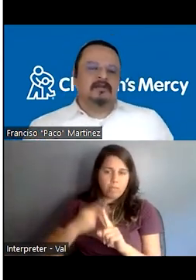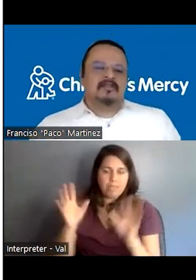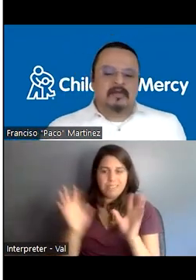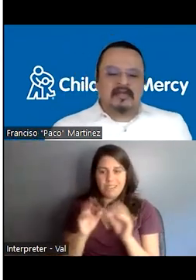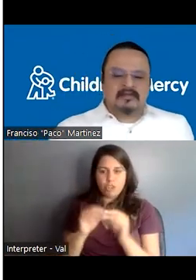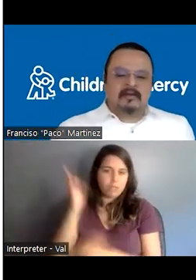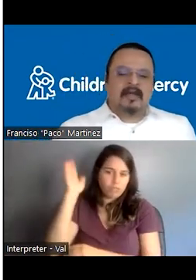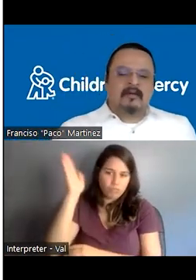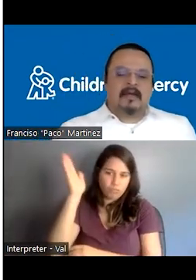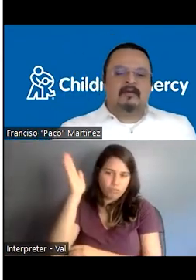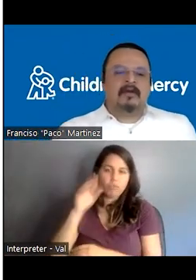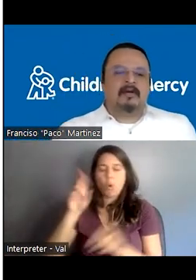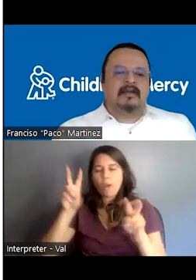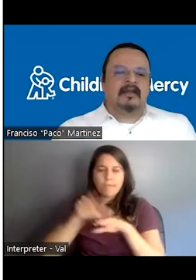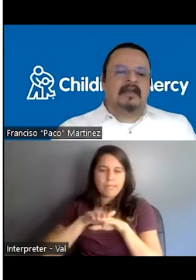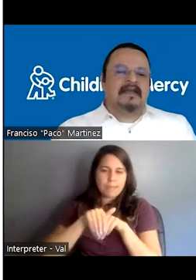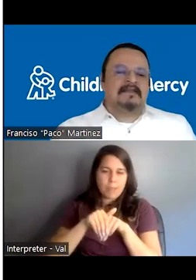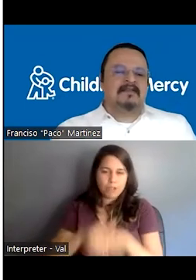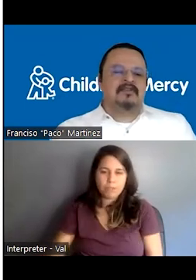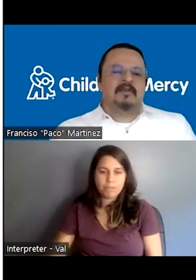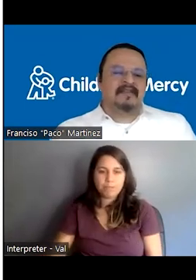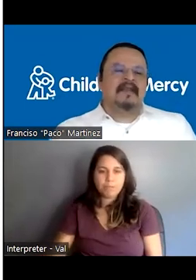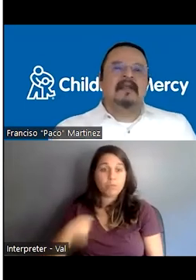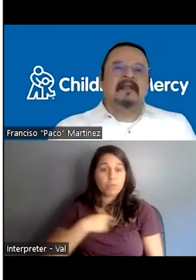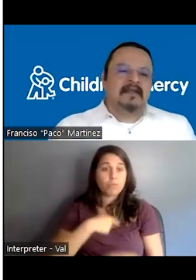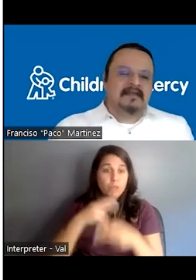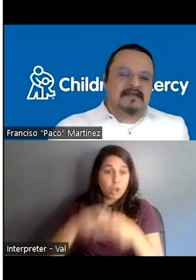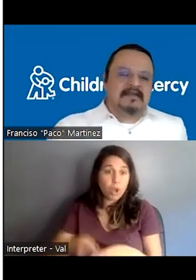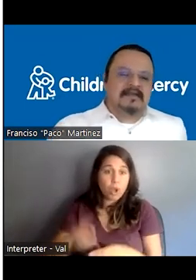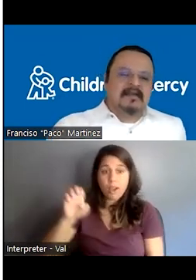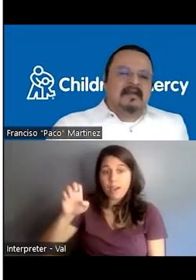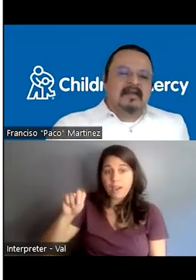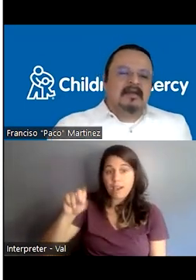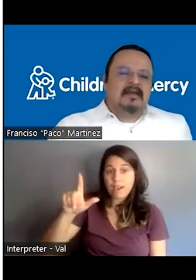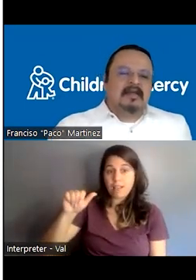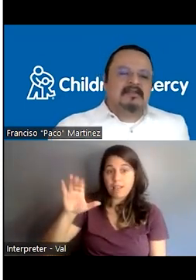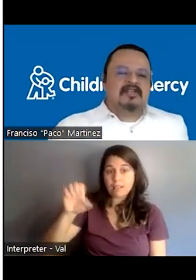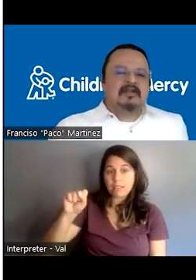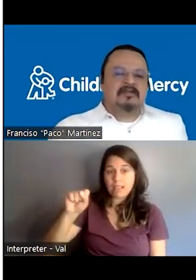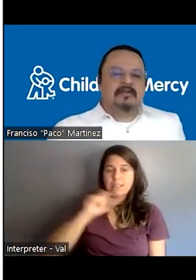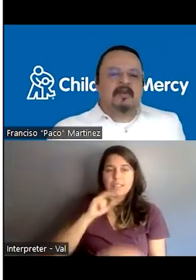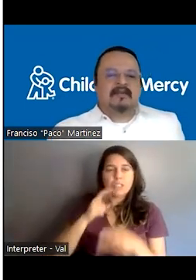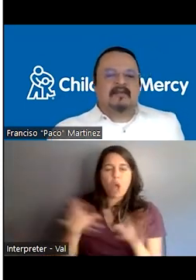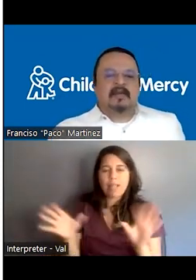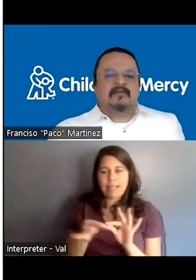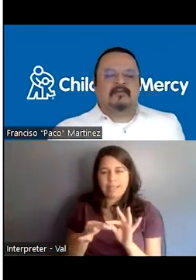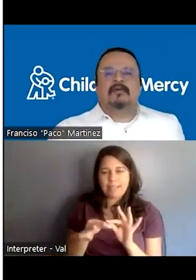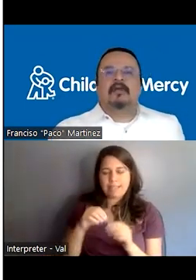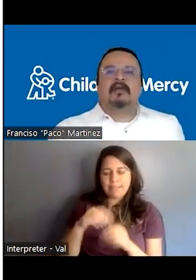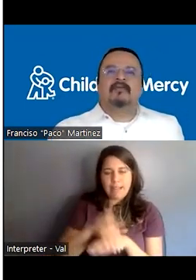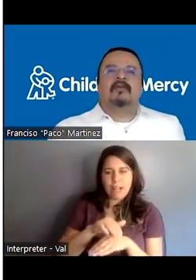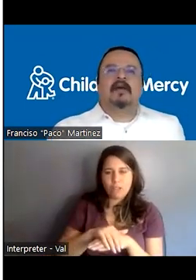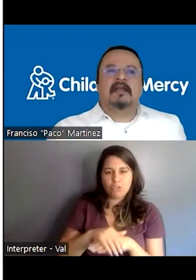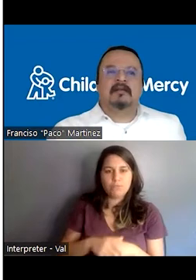for lectures or simulations that we have, and we call it enlaces, which means links. Links in enlaces chicos provides a space